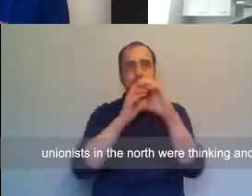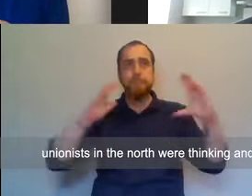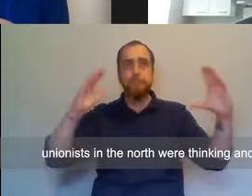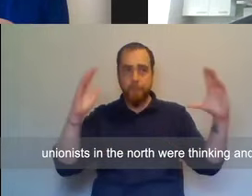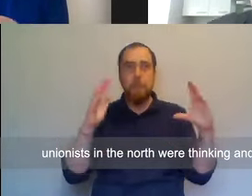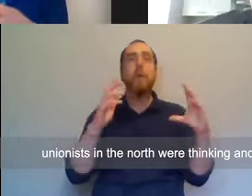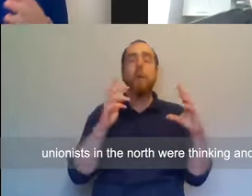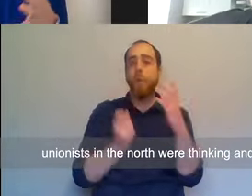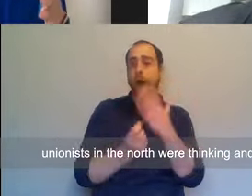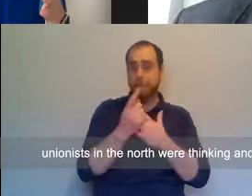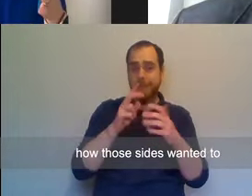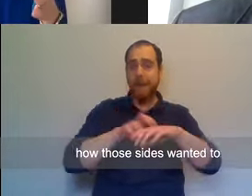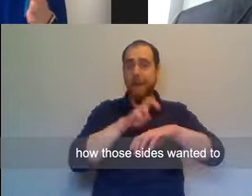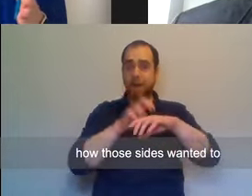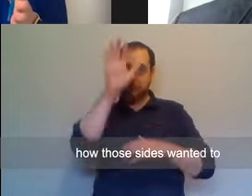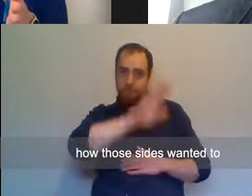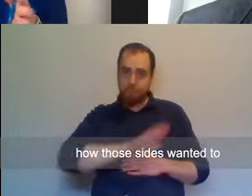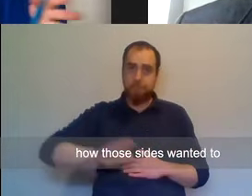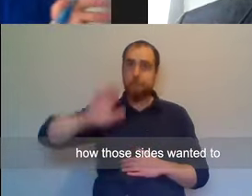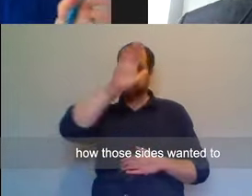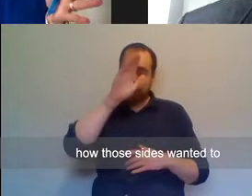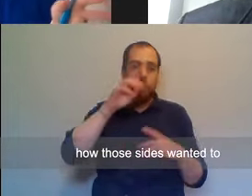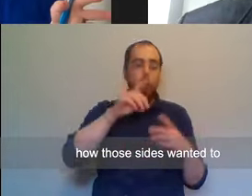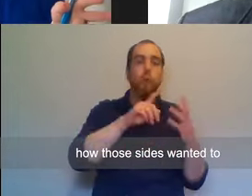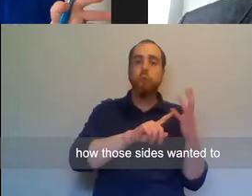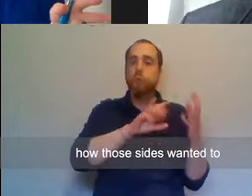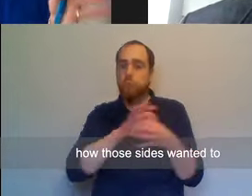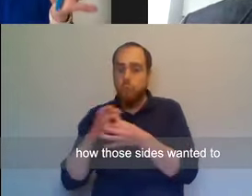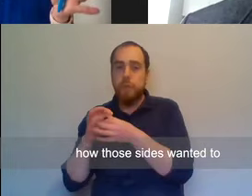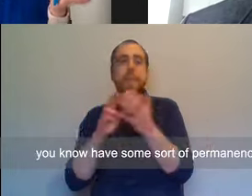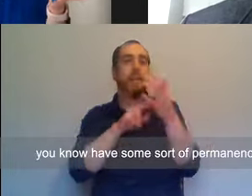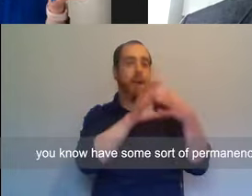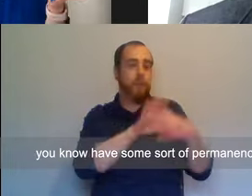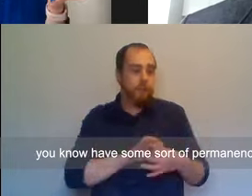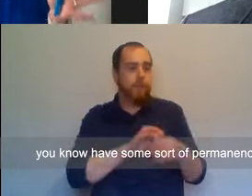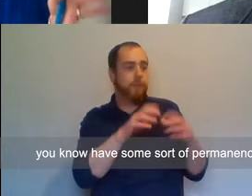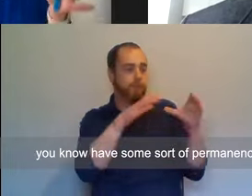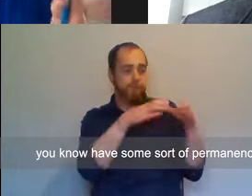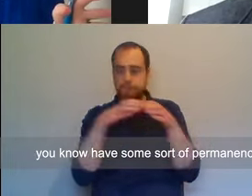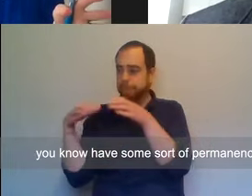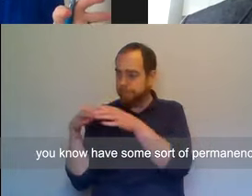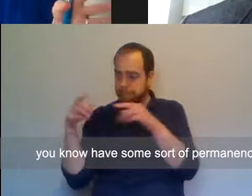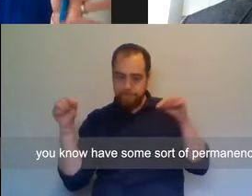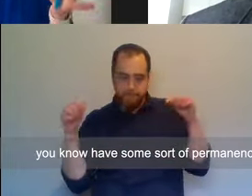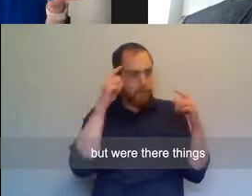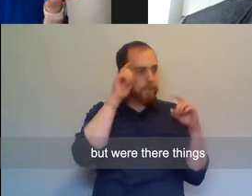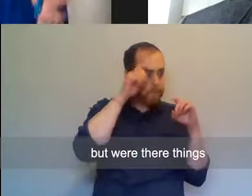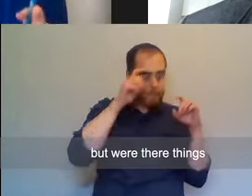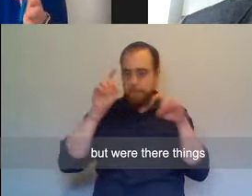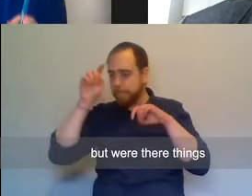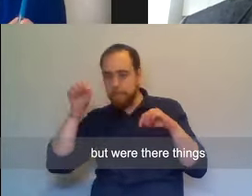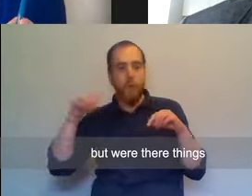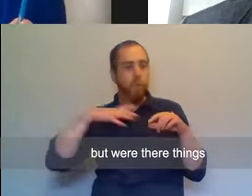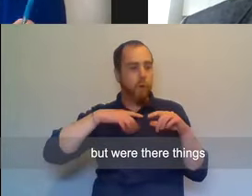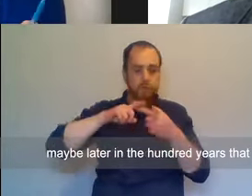Unionists in the North were thinking, and how those sides wanted to have some sort of permanence. But